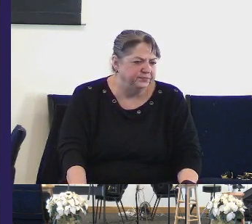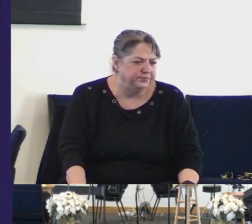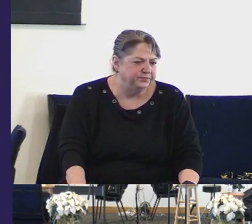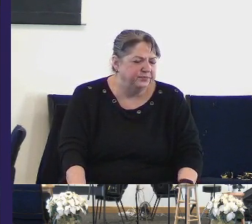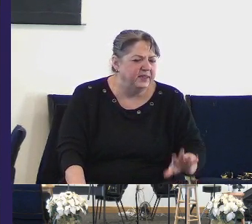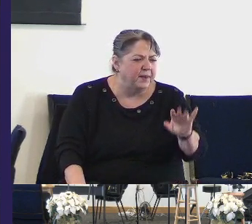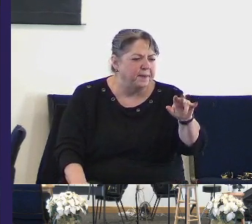you made it babe you